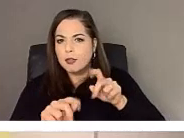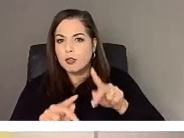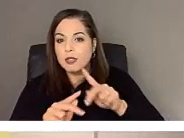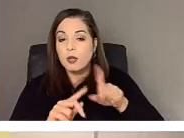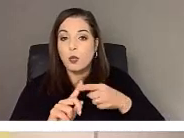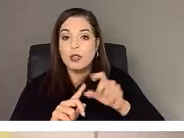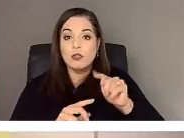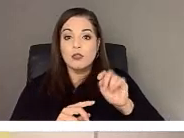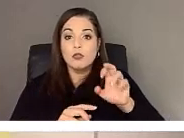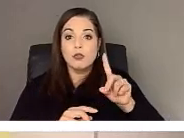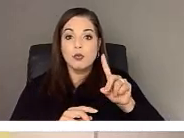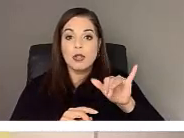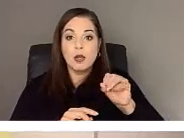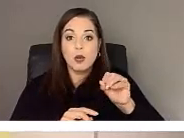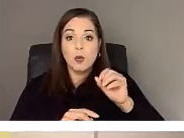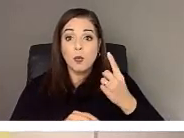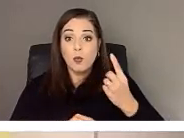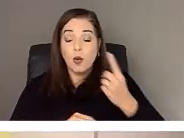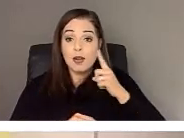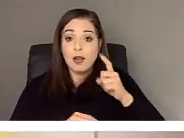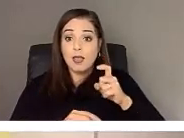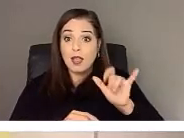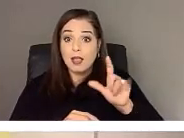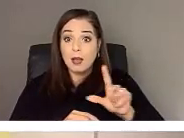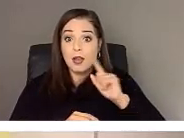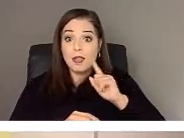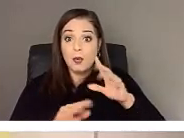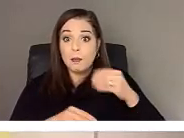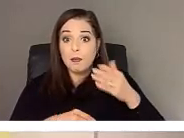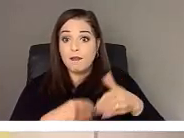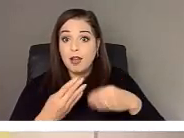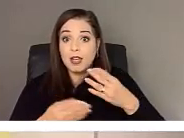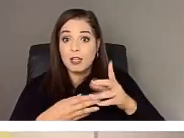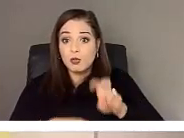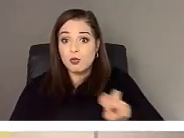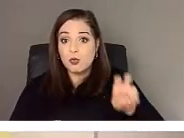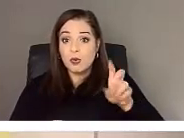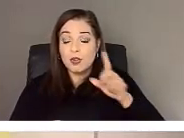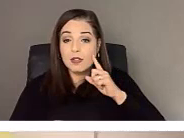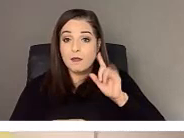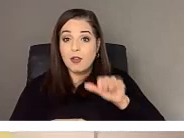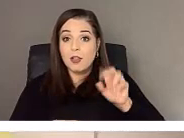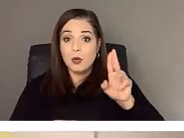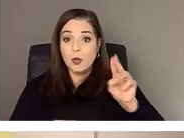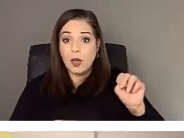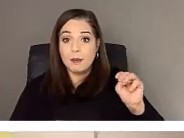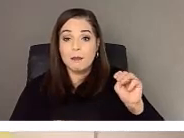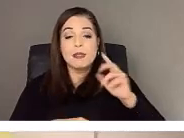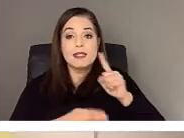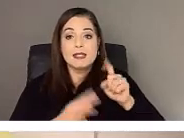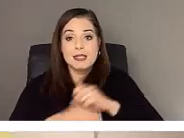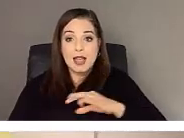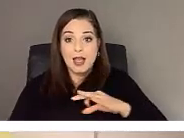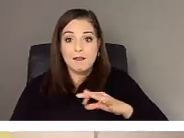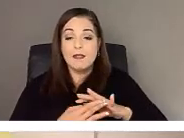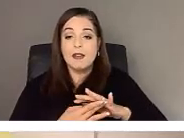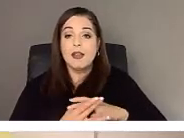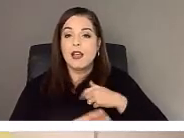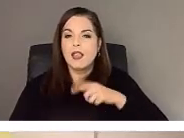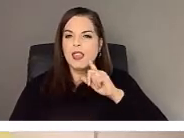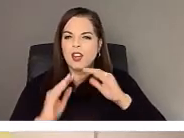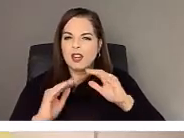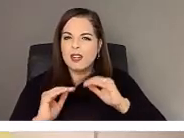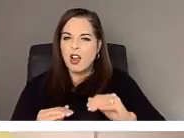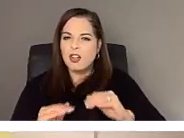Mansfield Library announced that they were providing tours and orientations for UM staff. There seemed to be some underutilized